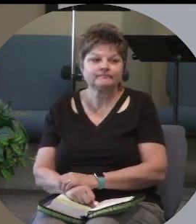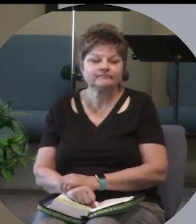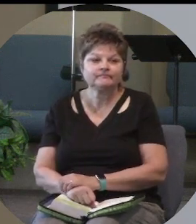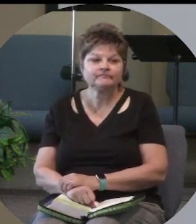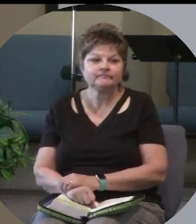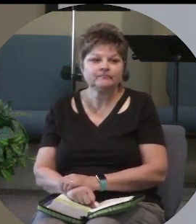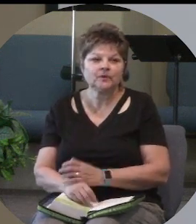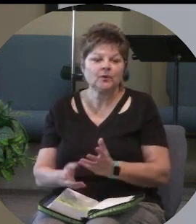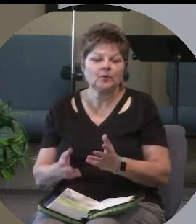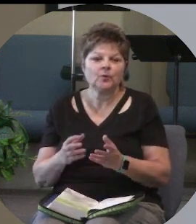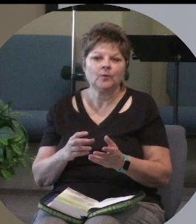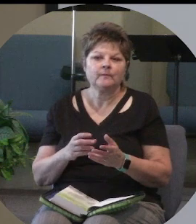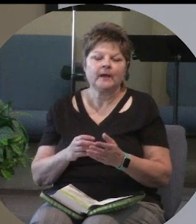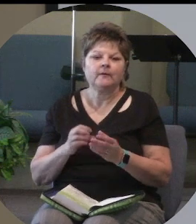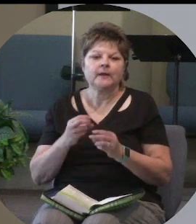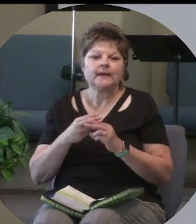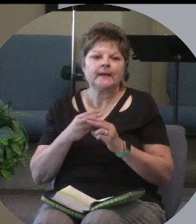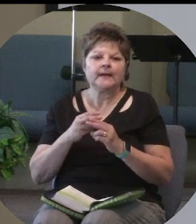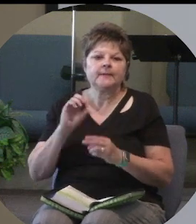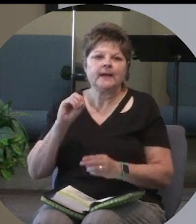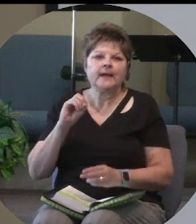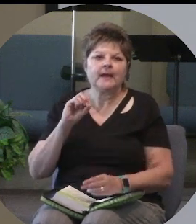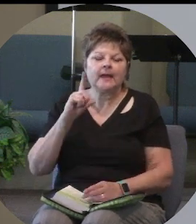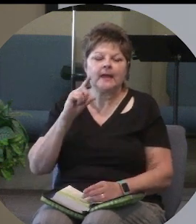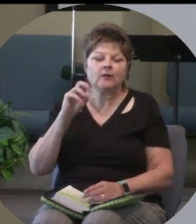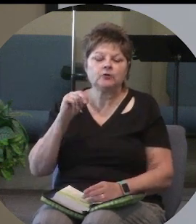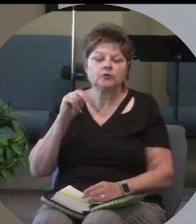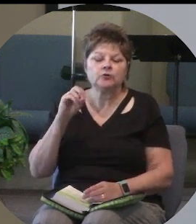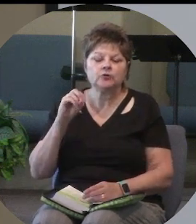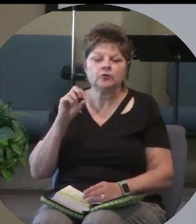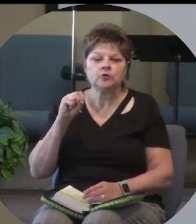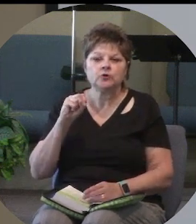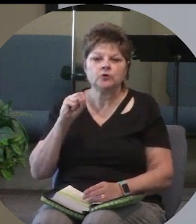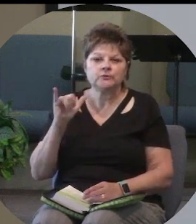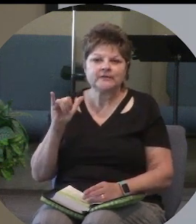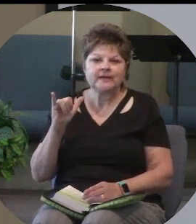What about El Nose the God who forgives?